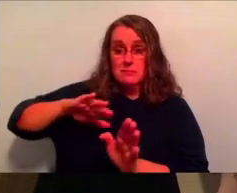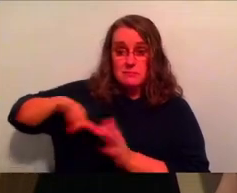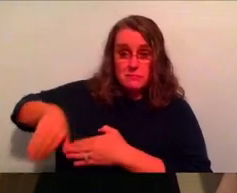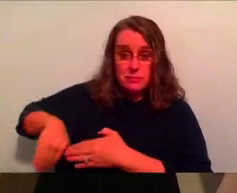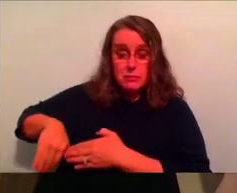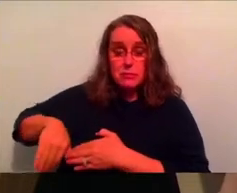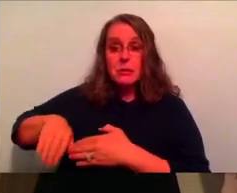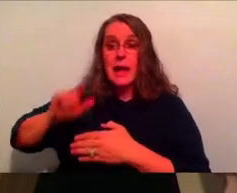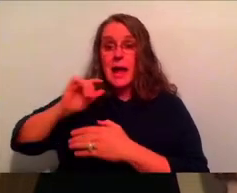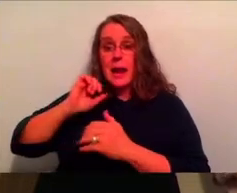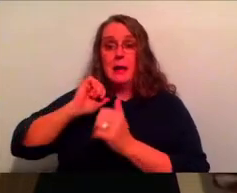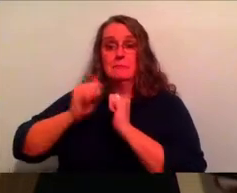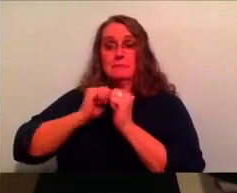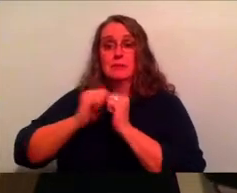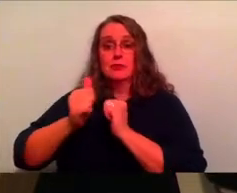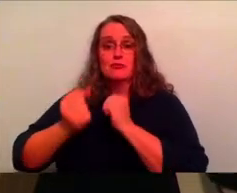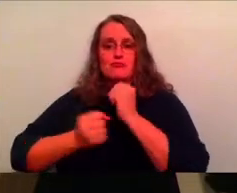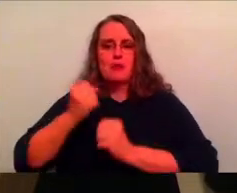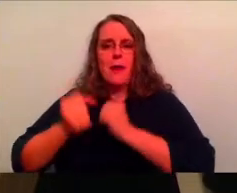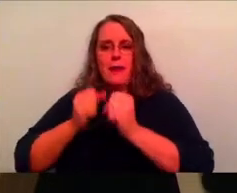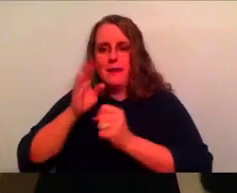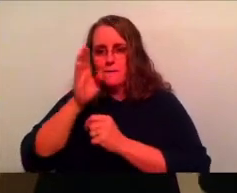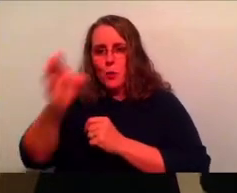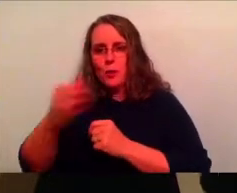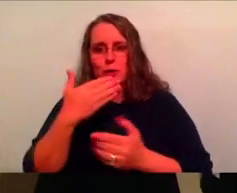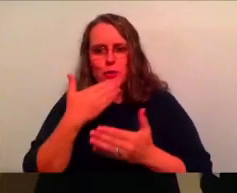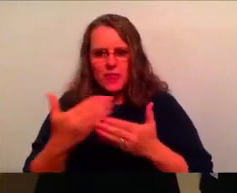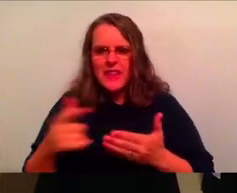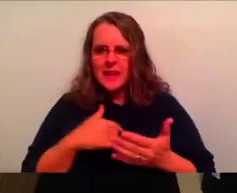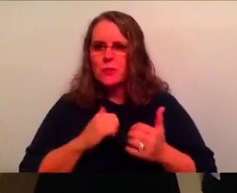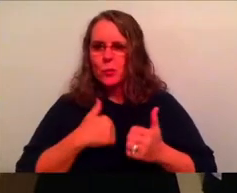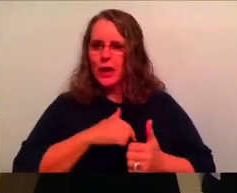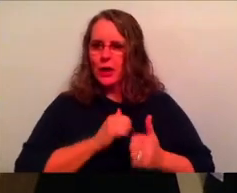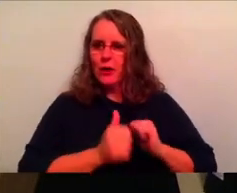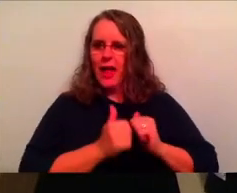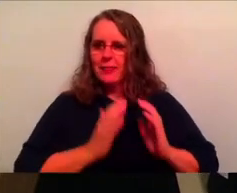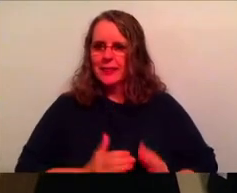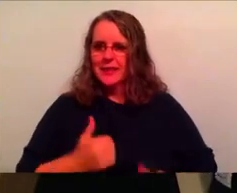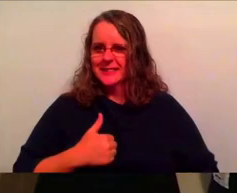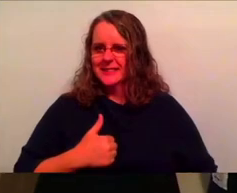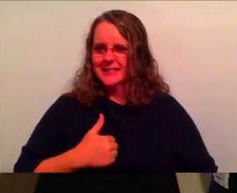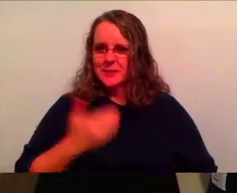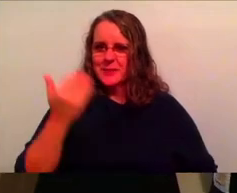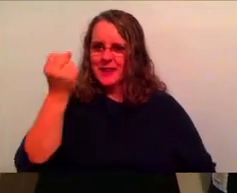Uh, it's a good thing we're athletes so we can understand this scripture. You know what saying? Yeah, here we are.